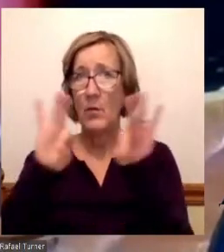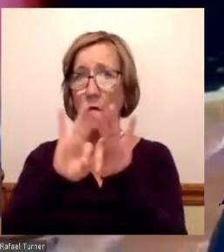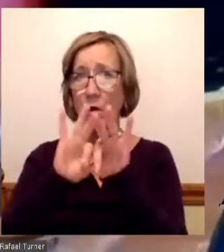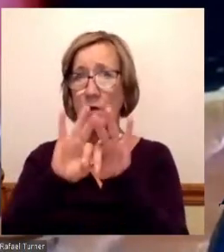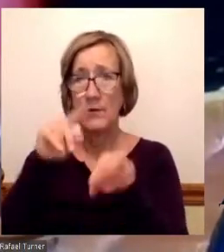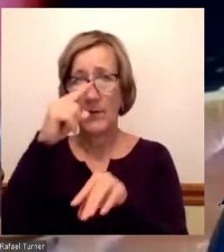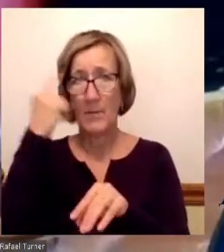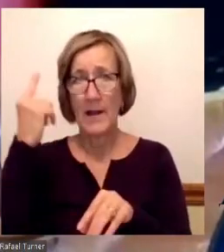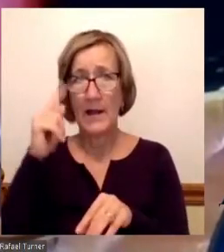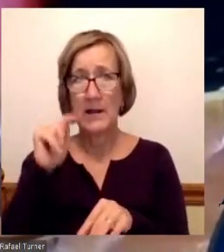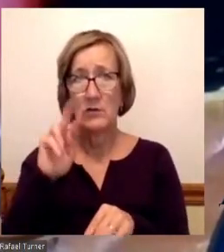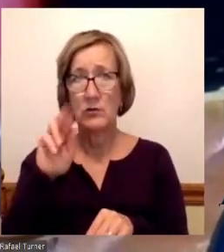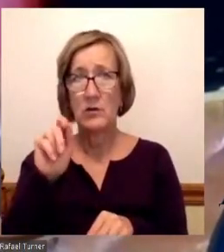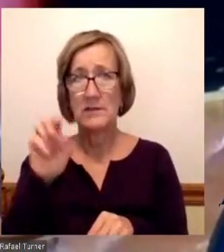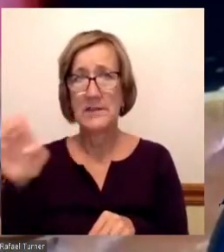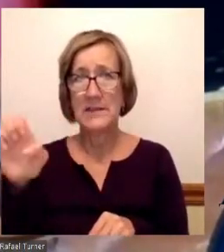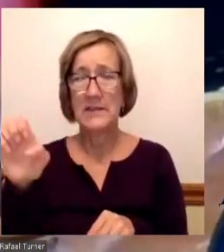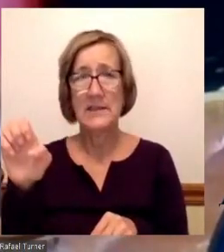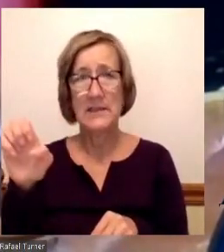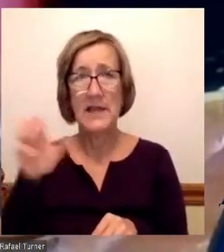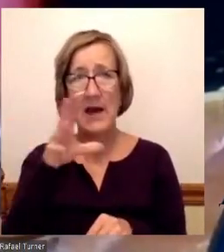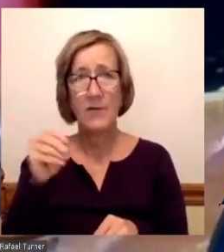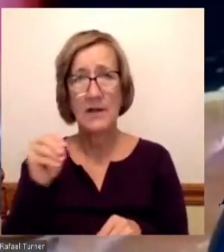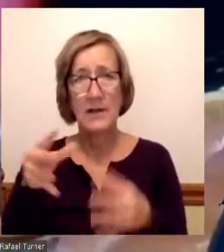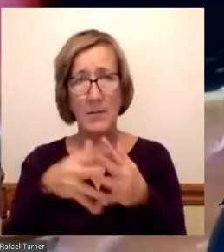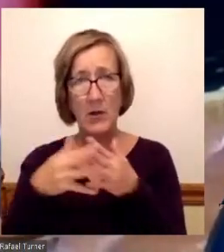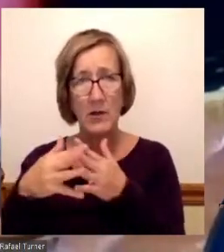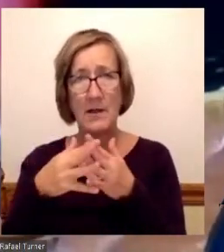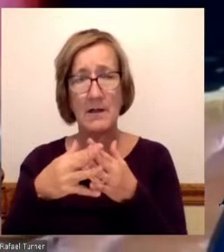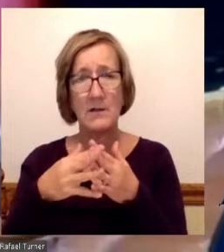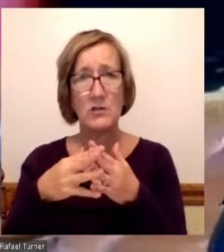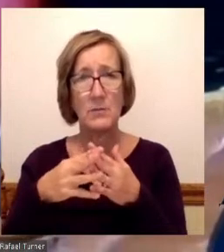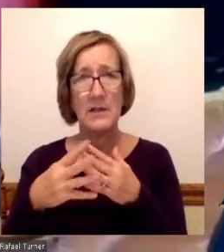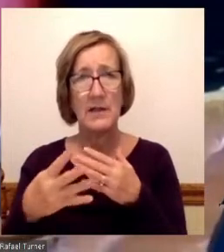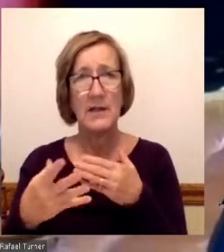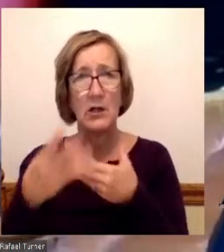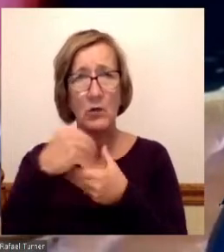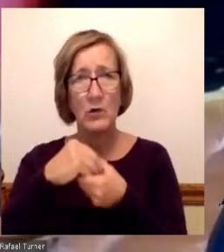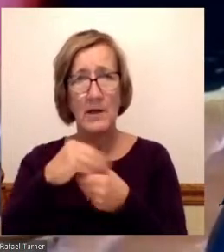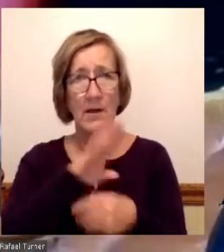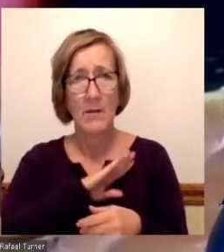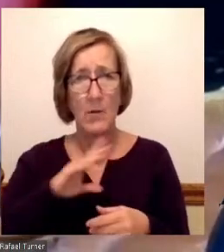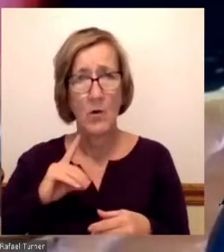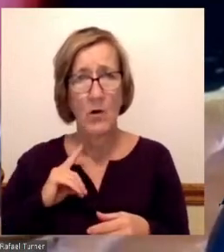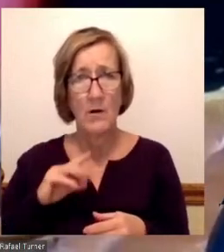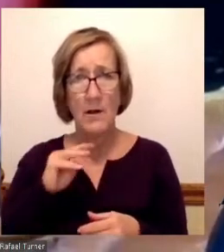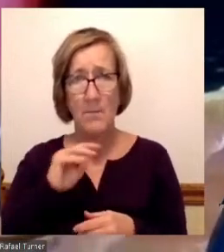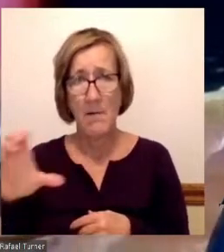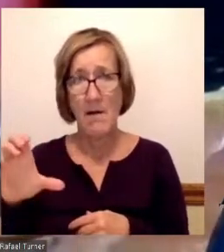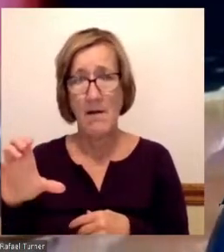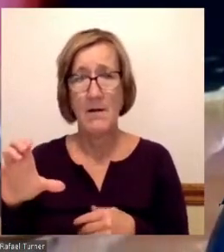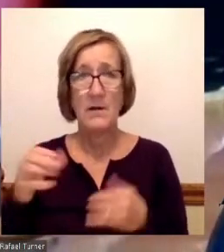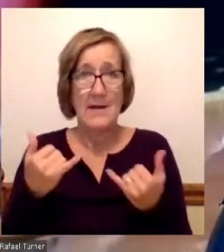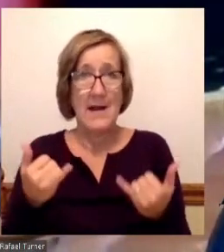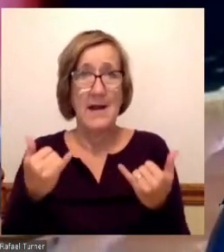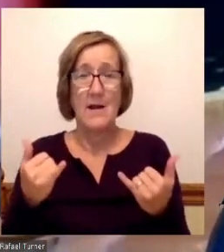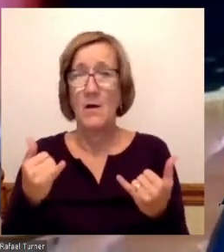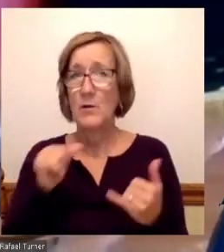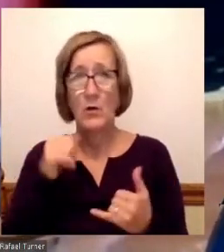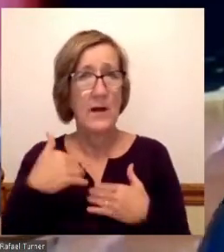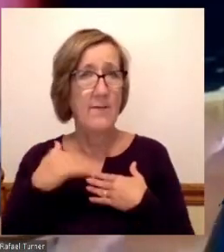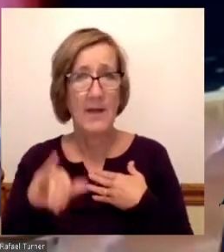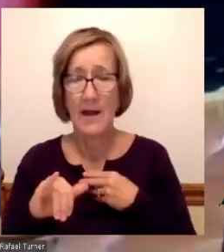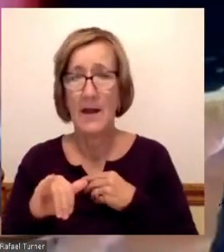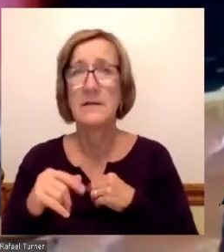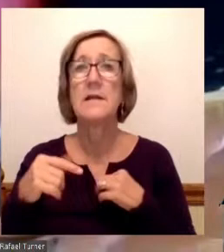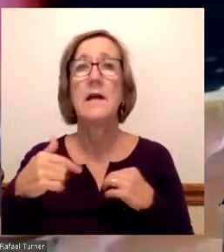trustee, an African-American trustee represented on the board at Mott Community College. What would